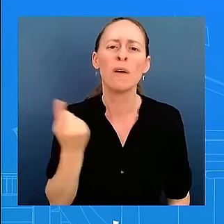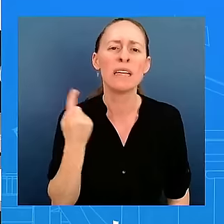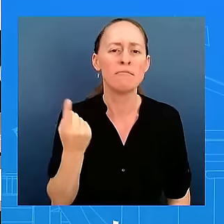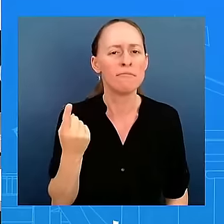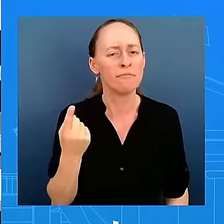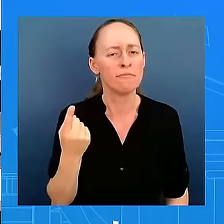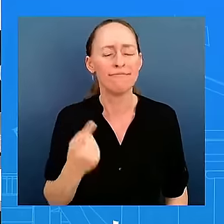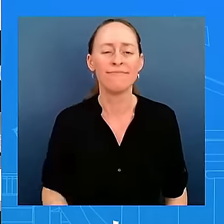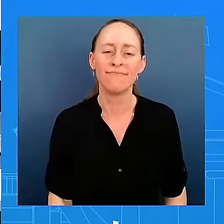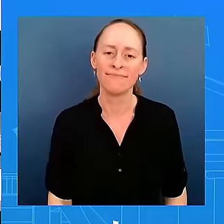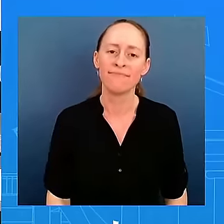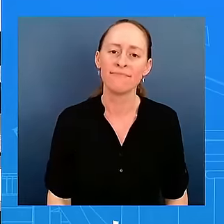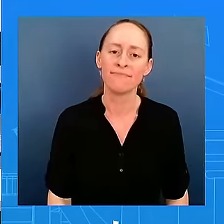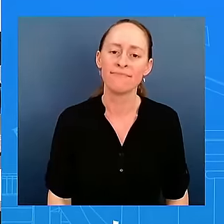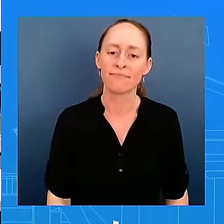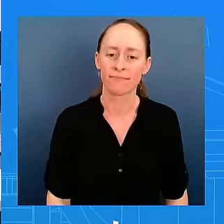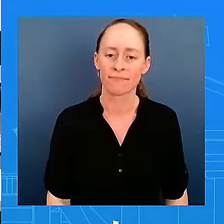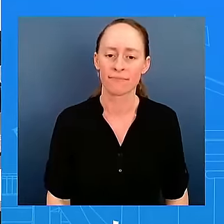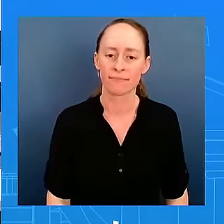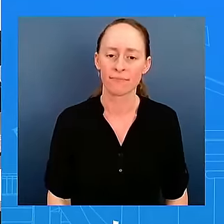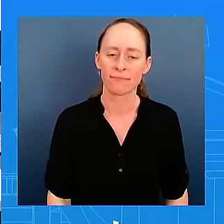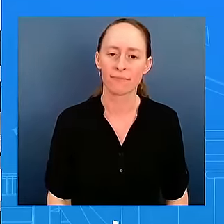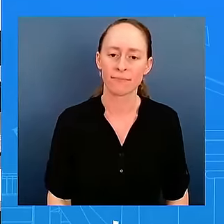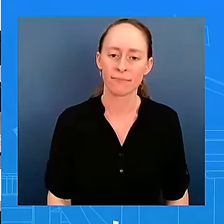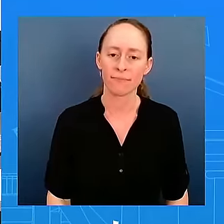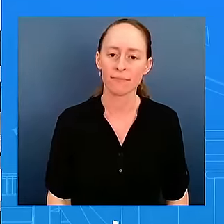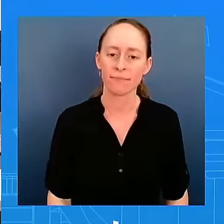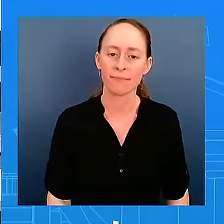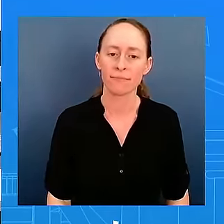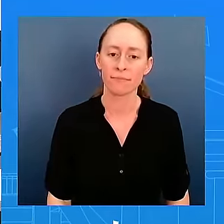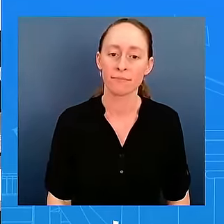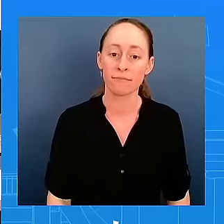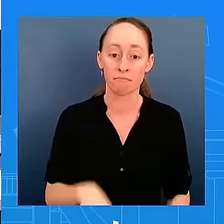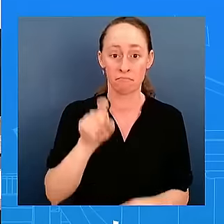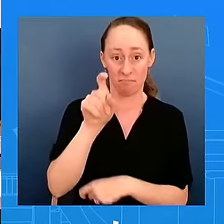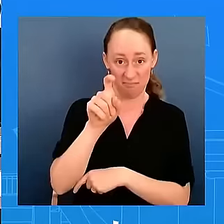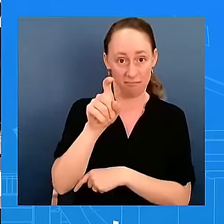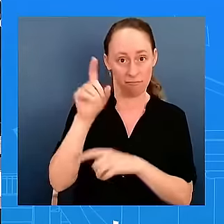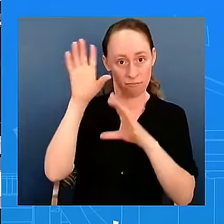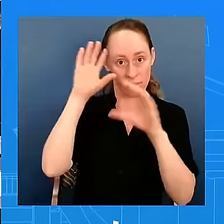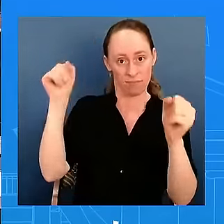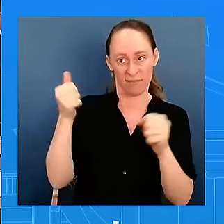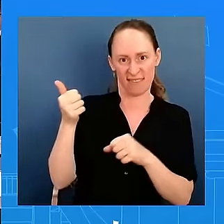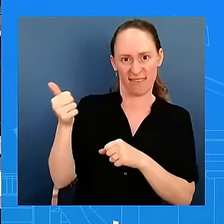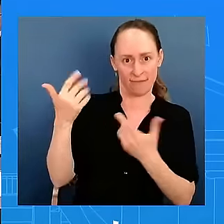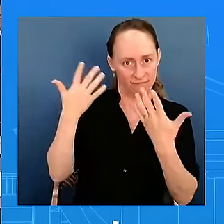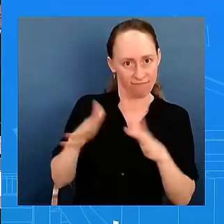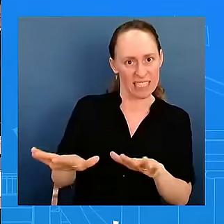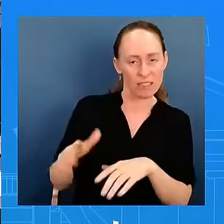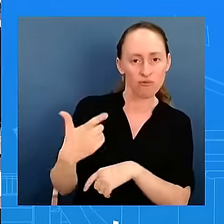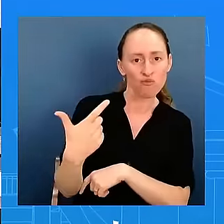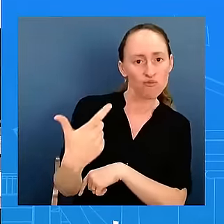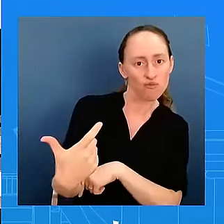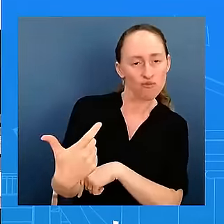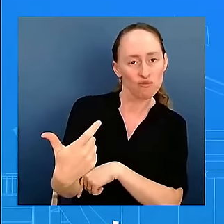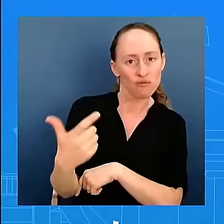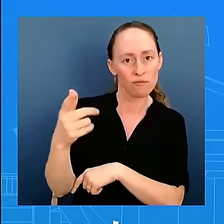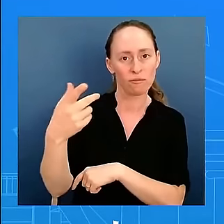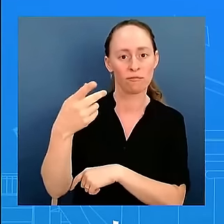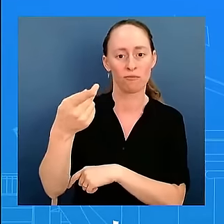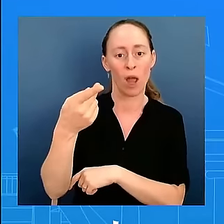Did the President watch the Prime Minister's speech yesterday or see anything that he... I don't know if he